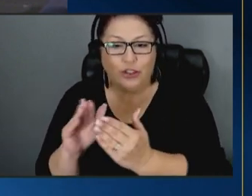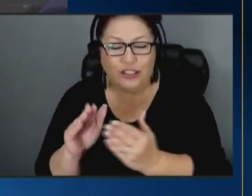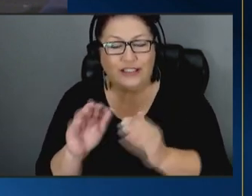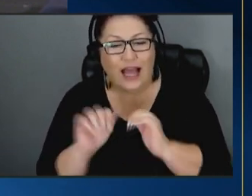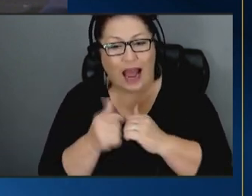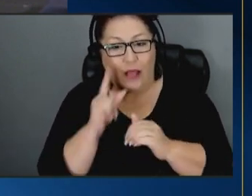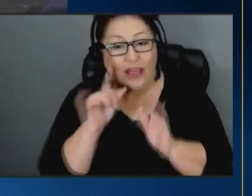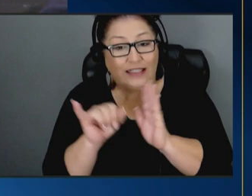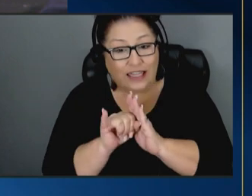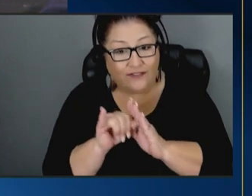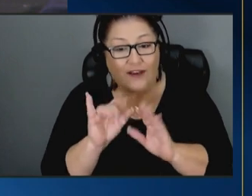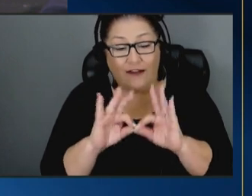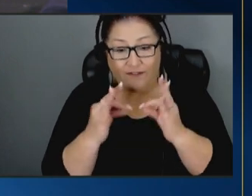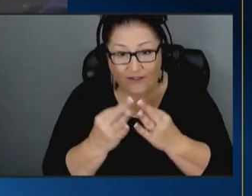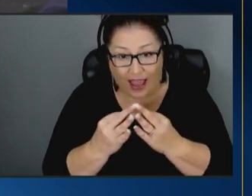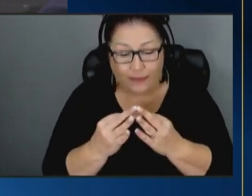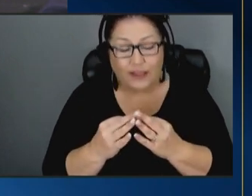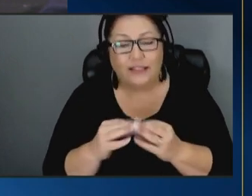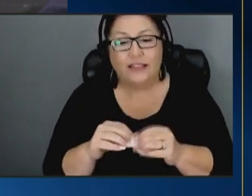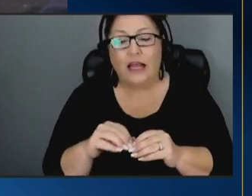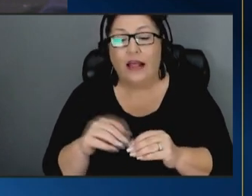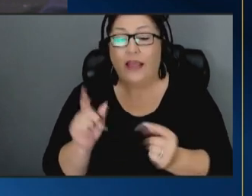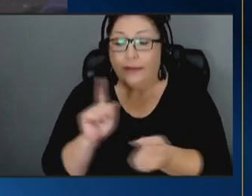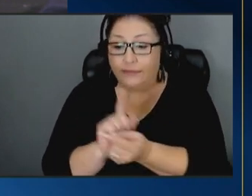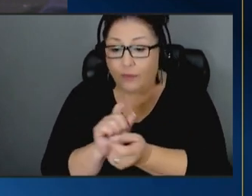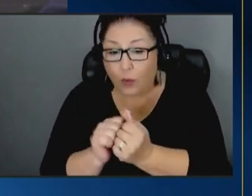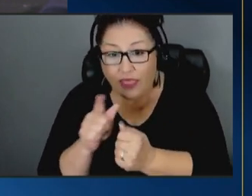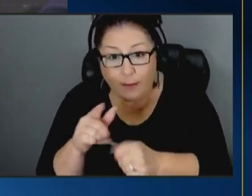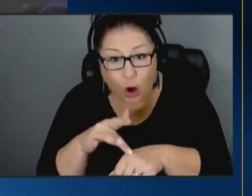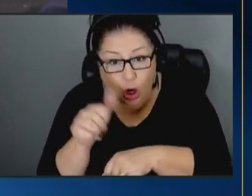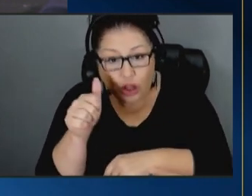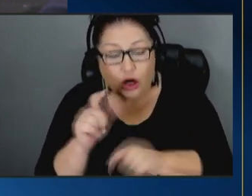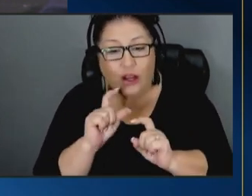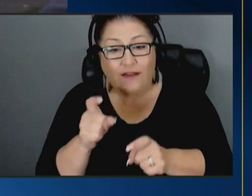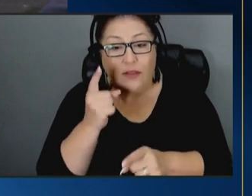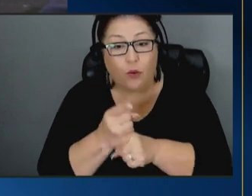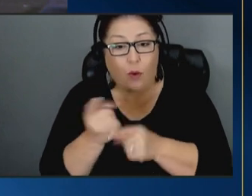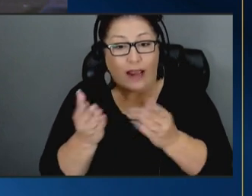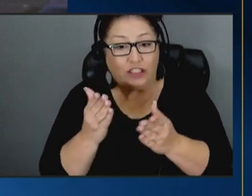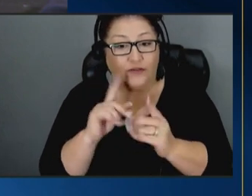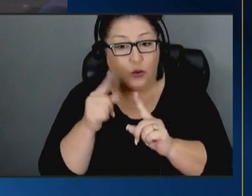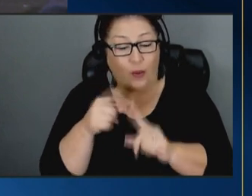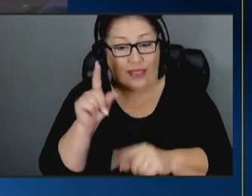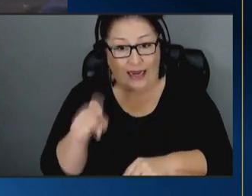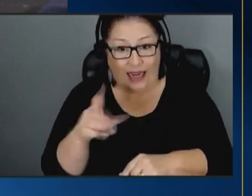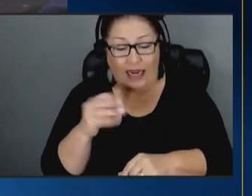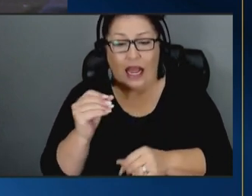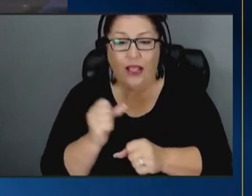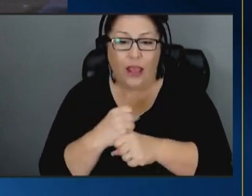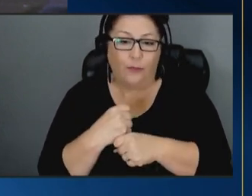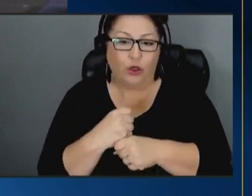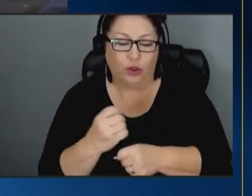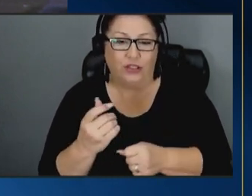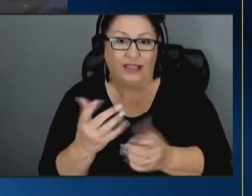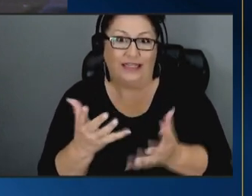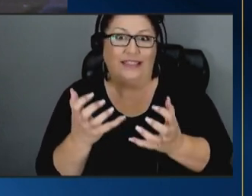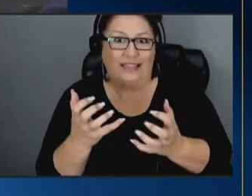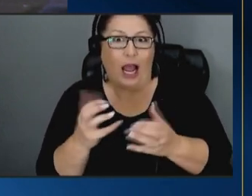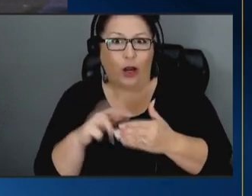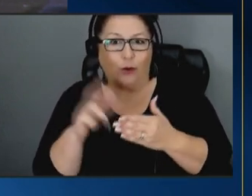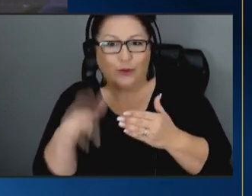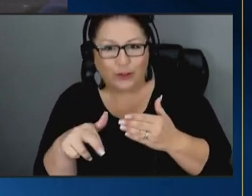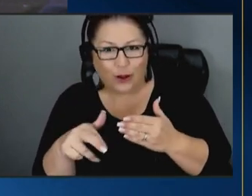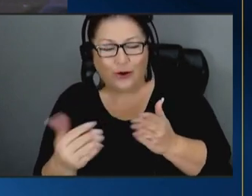families they get to them earlier they give them the right services when they need them and they produce the desired result which again